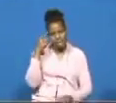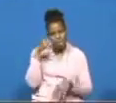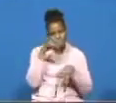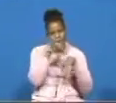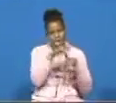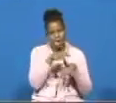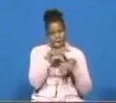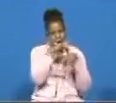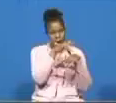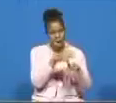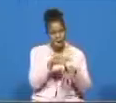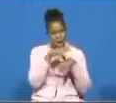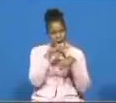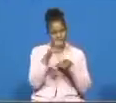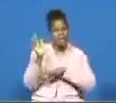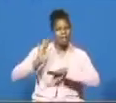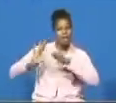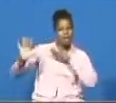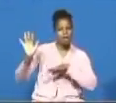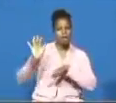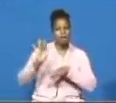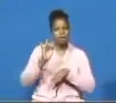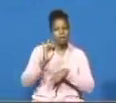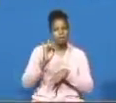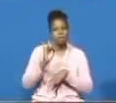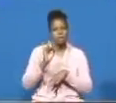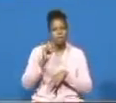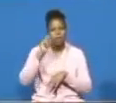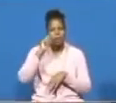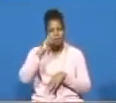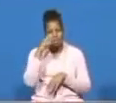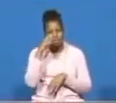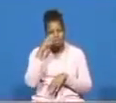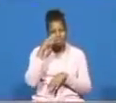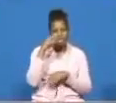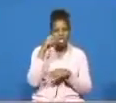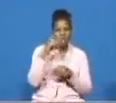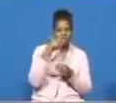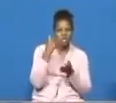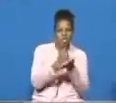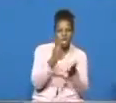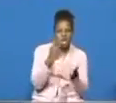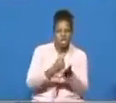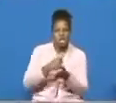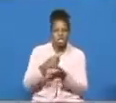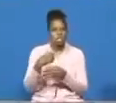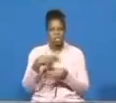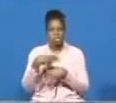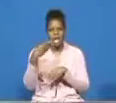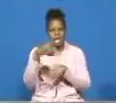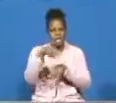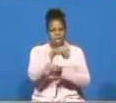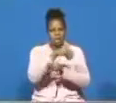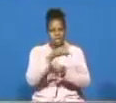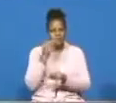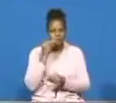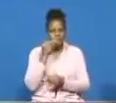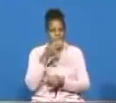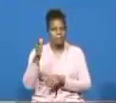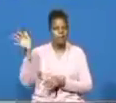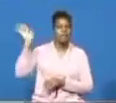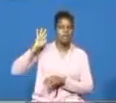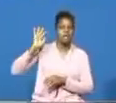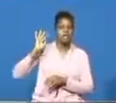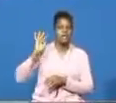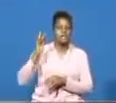onions and the garlics and the highly seasoned meats and foods that were there in egypt and so now they